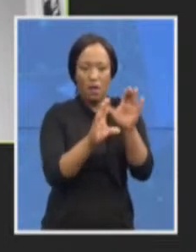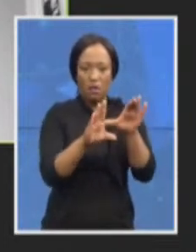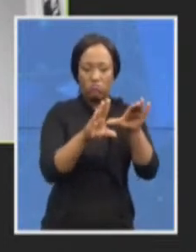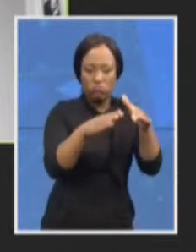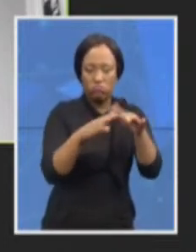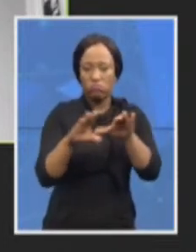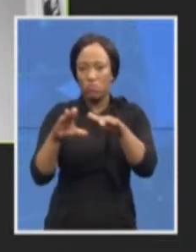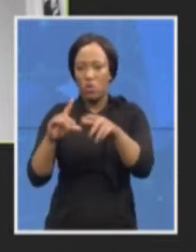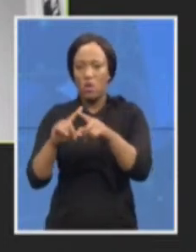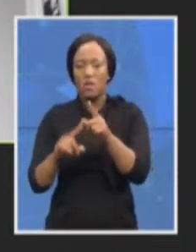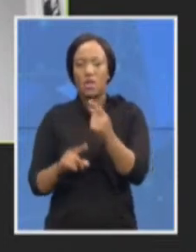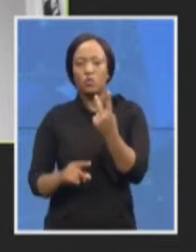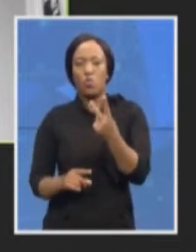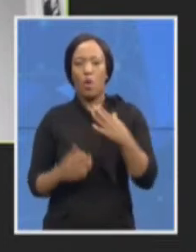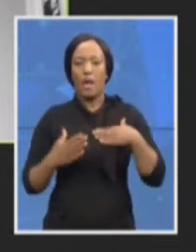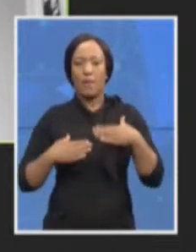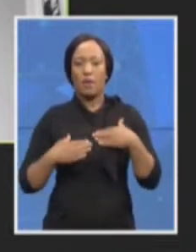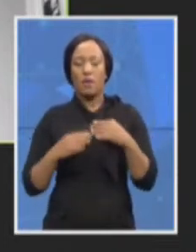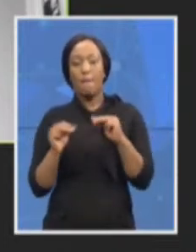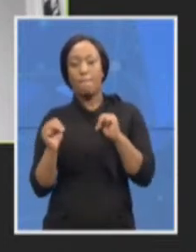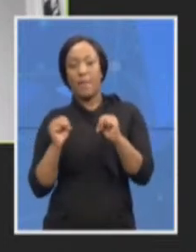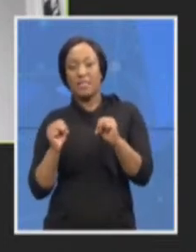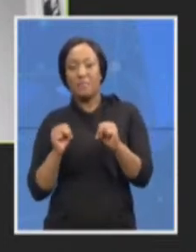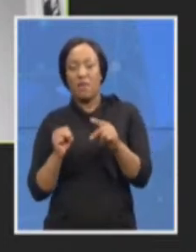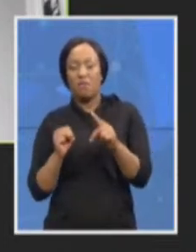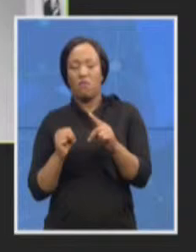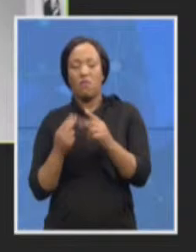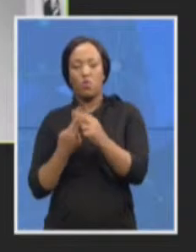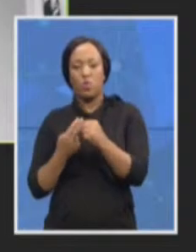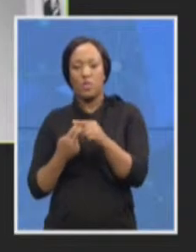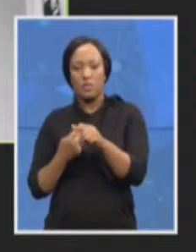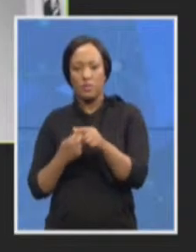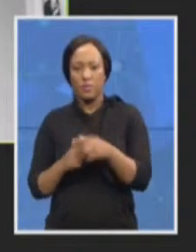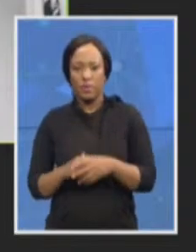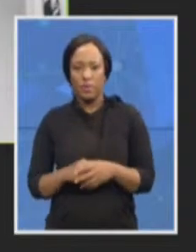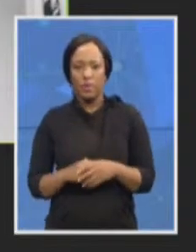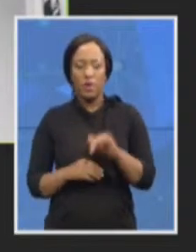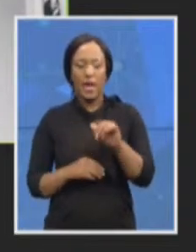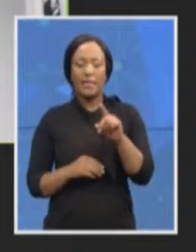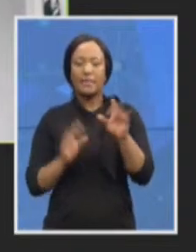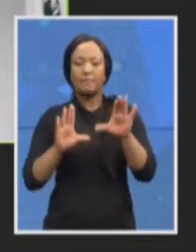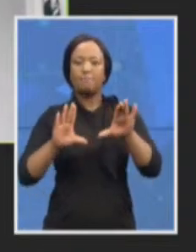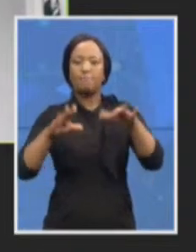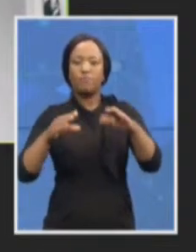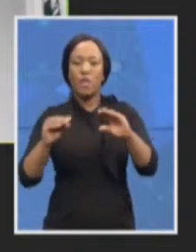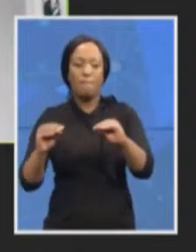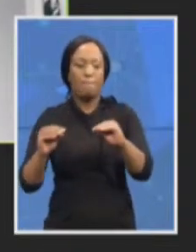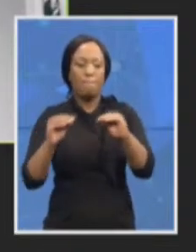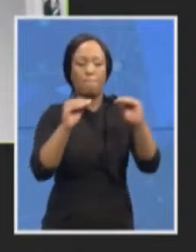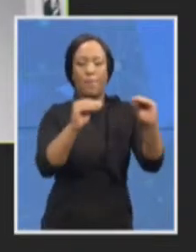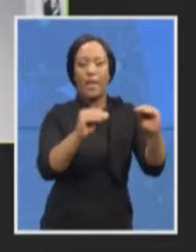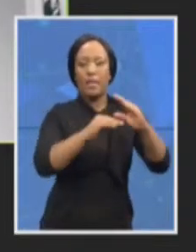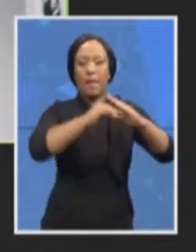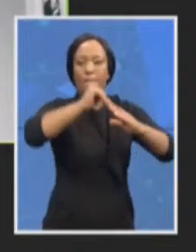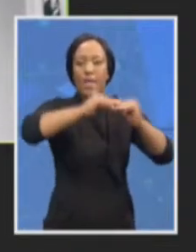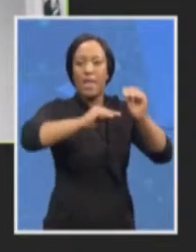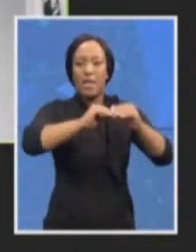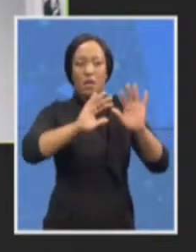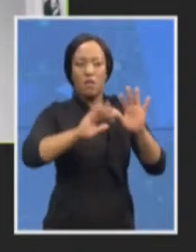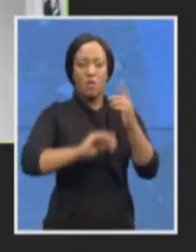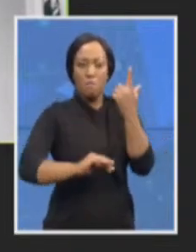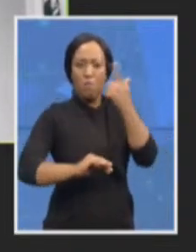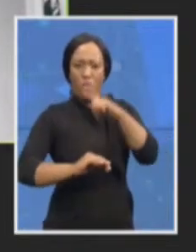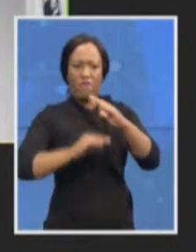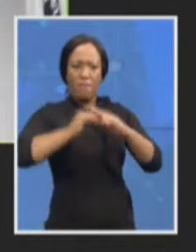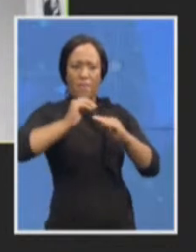ID recently moved it into its own secure building with state-of-the-art facilities, and we are really looking forward to the next chapter,